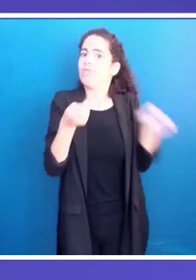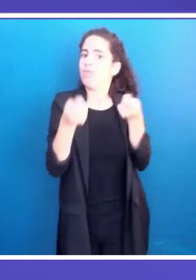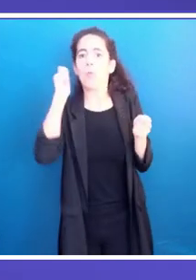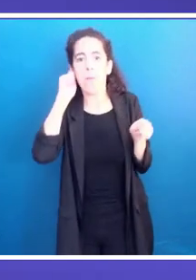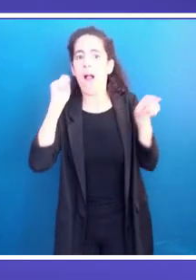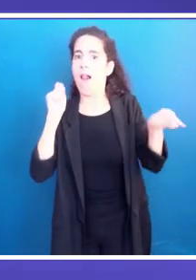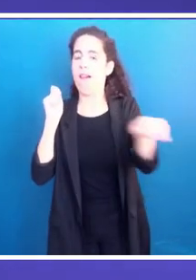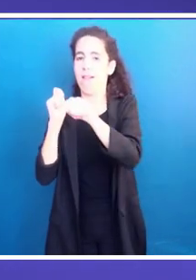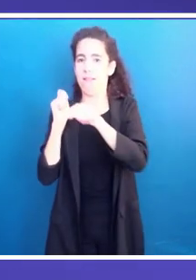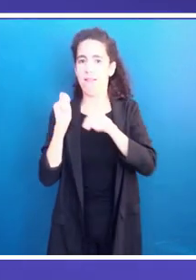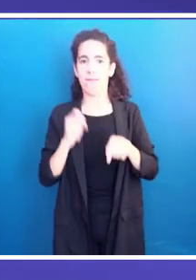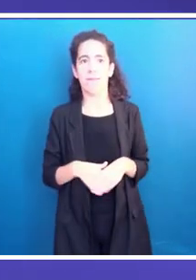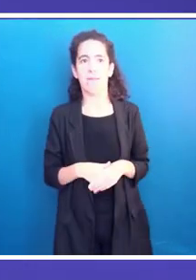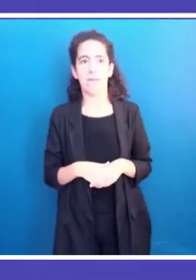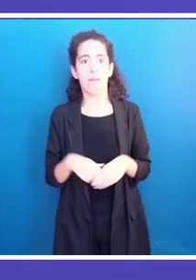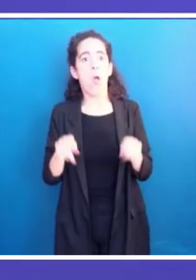everyone.